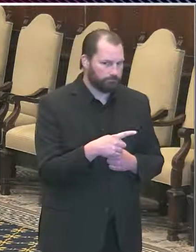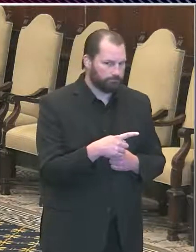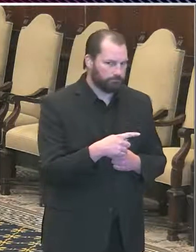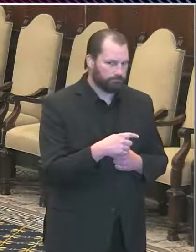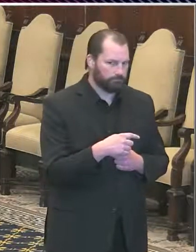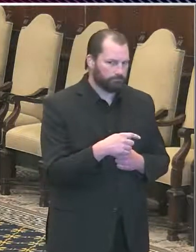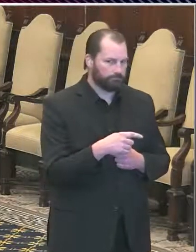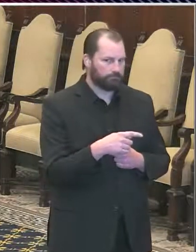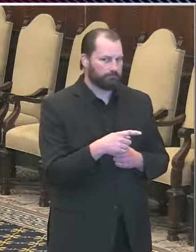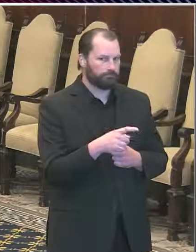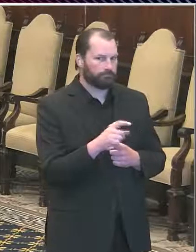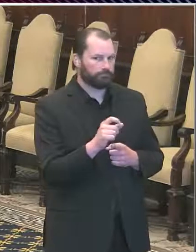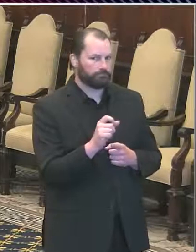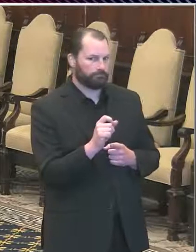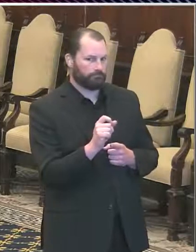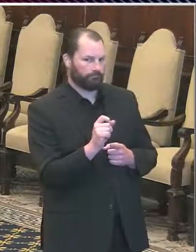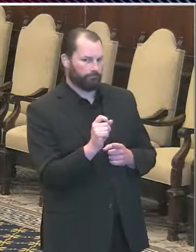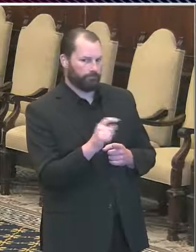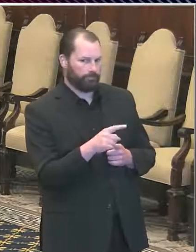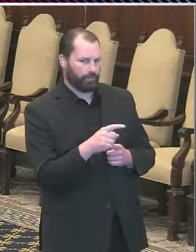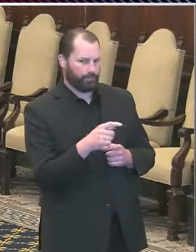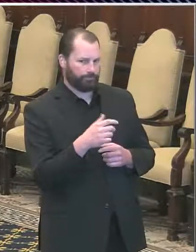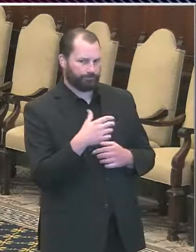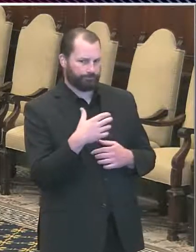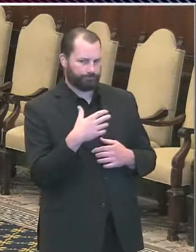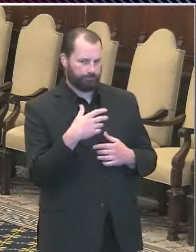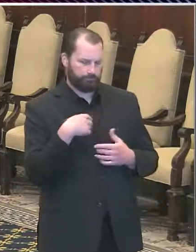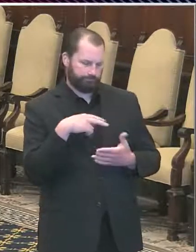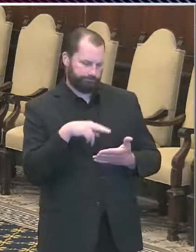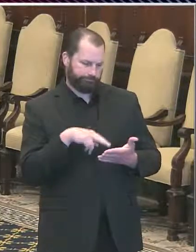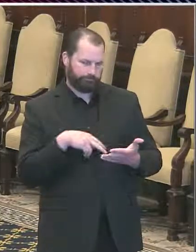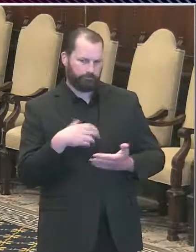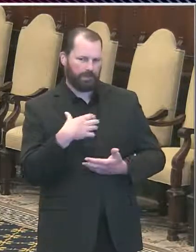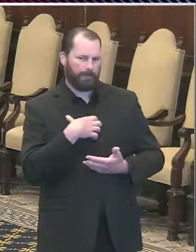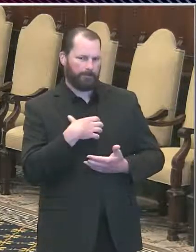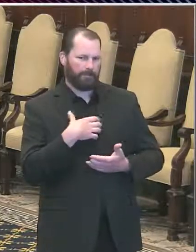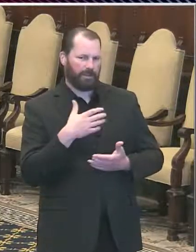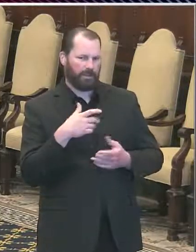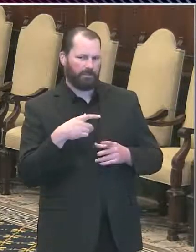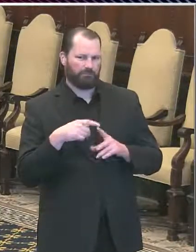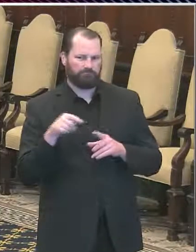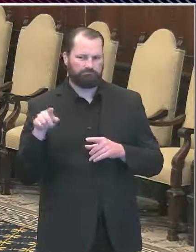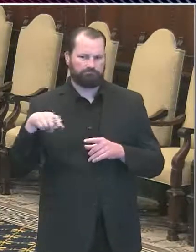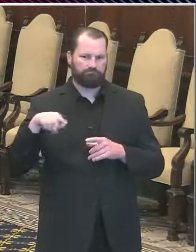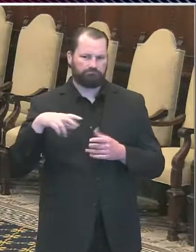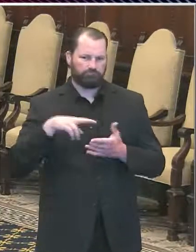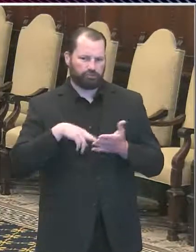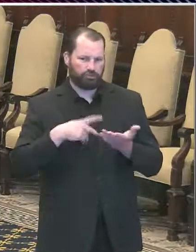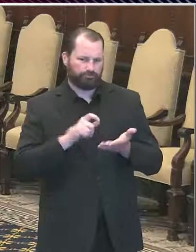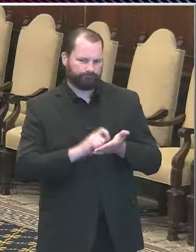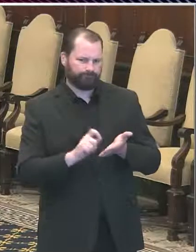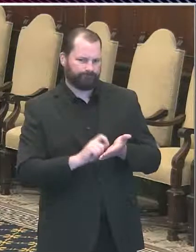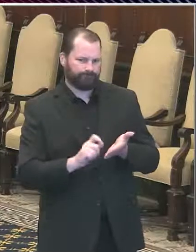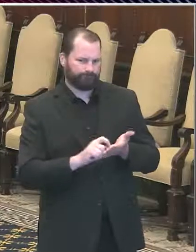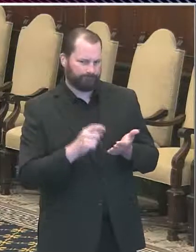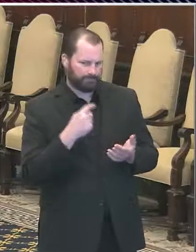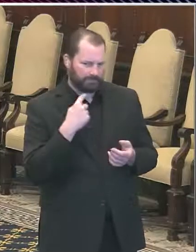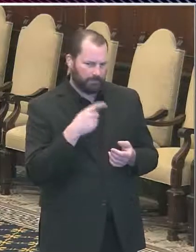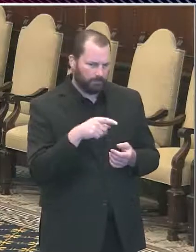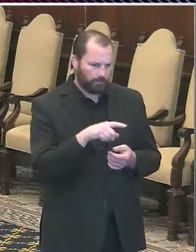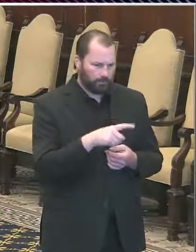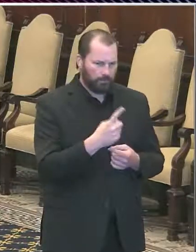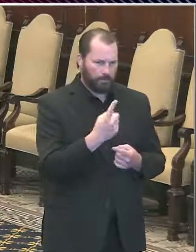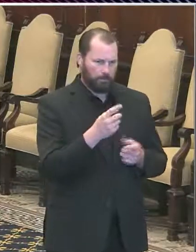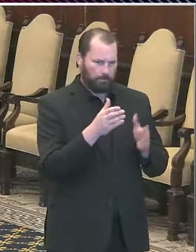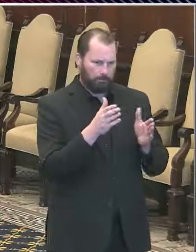of Impacto about a lady whose husband is in jail and he is unwell with diabetes and she is concerned as well as many other people about court